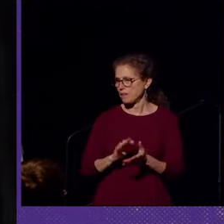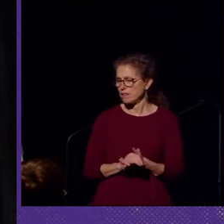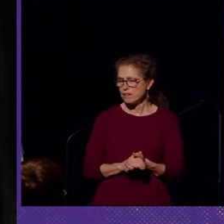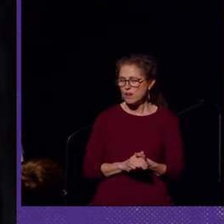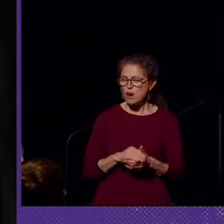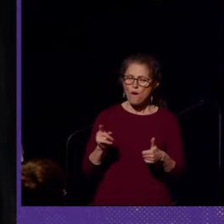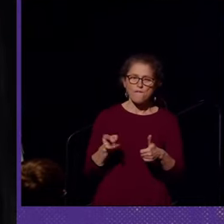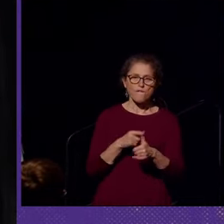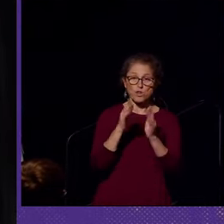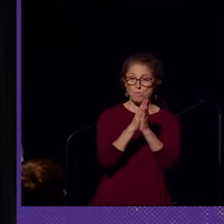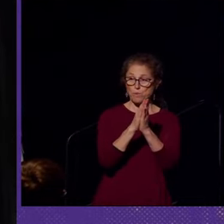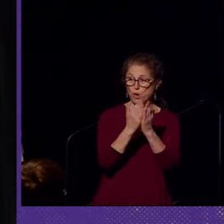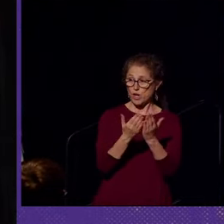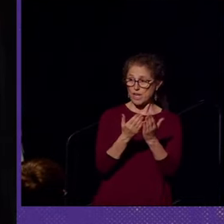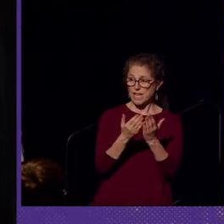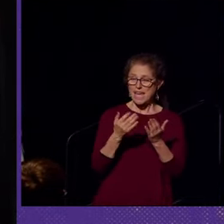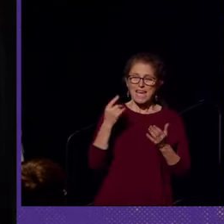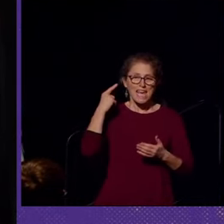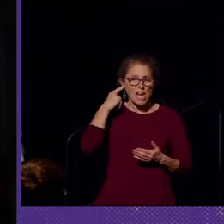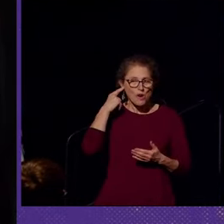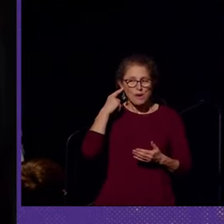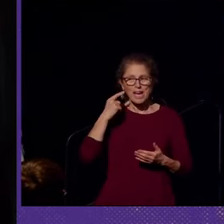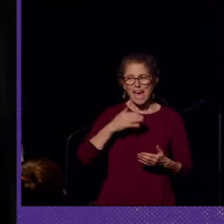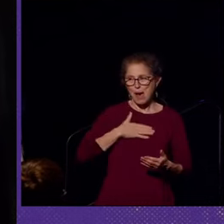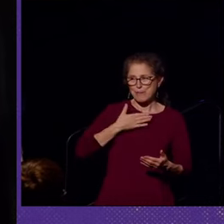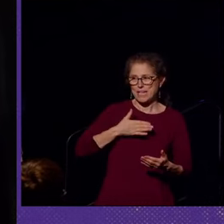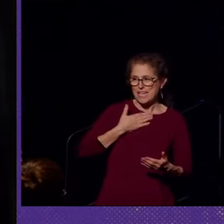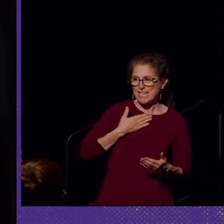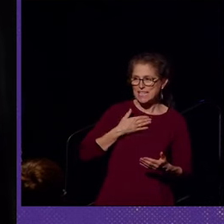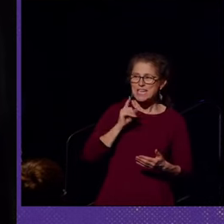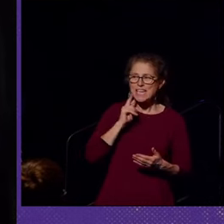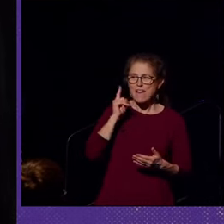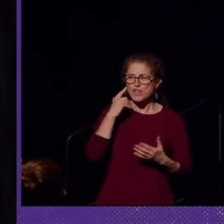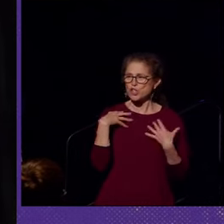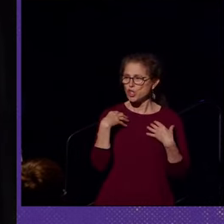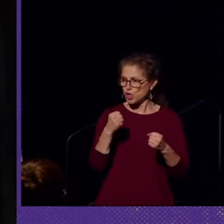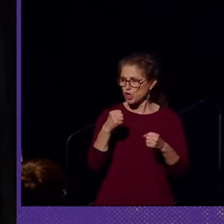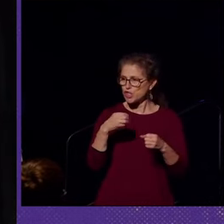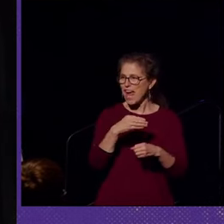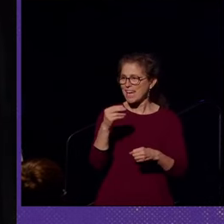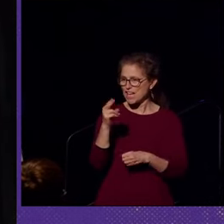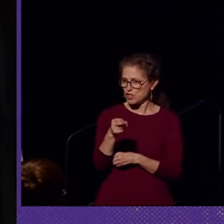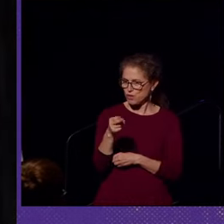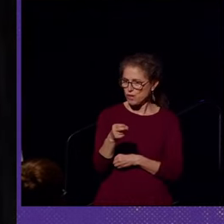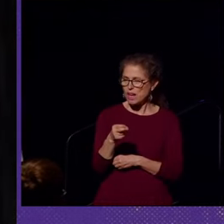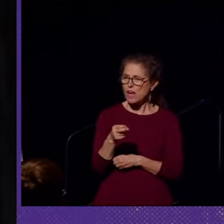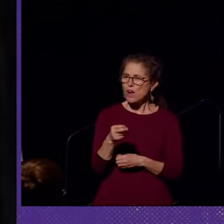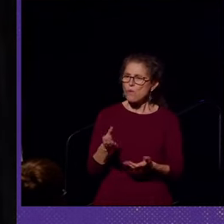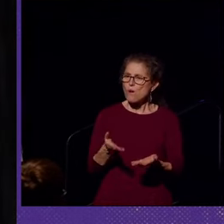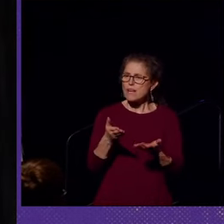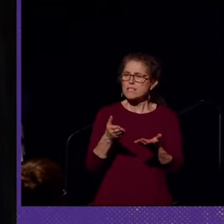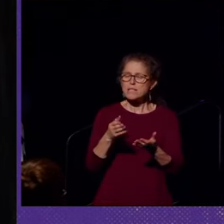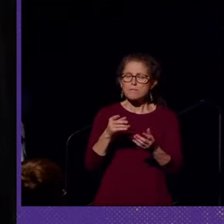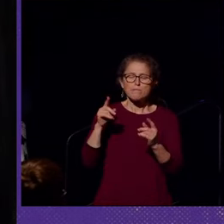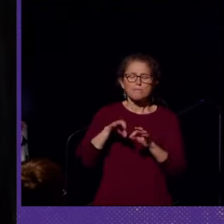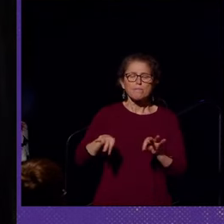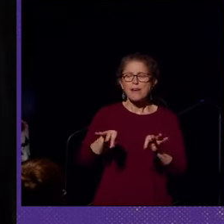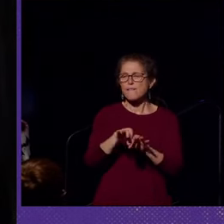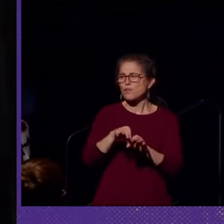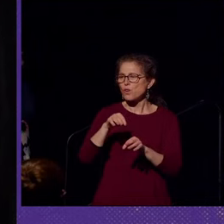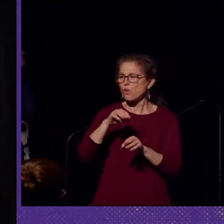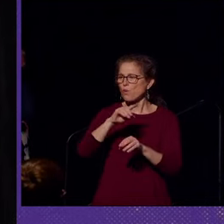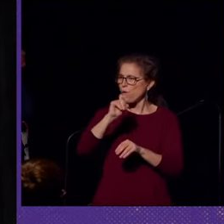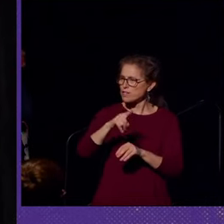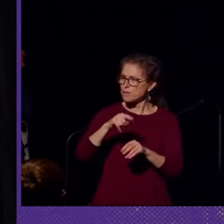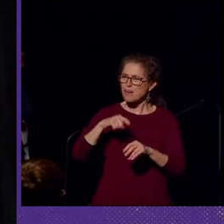Her first book, Hearing Happiness, Deafness Cures in History, raises pivotal questions about deafness